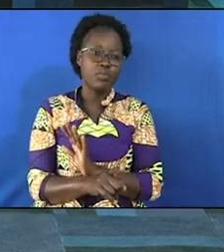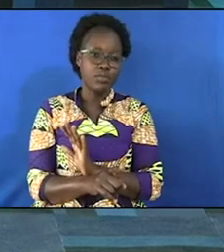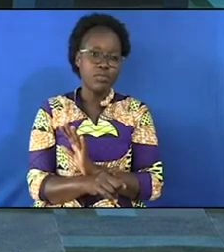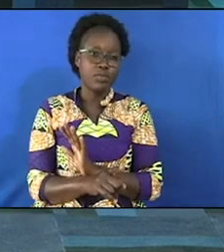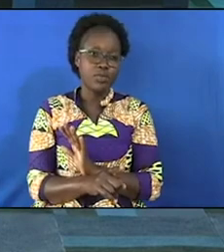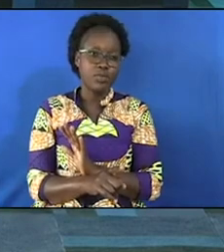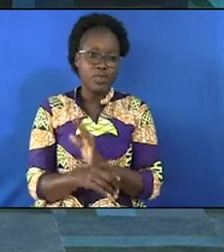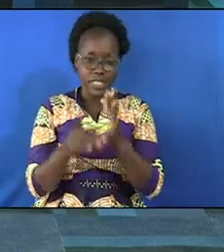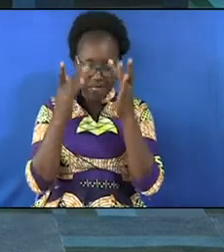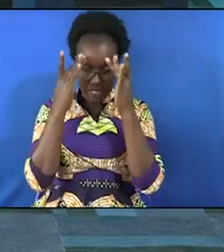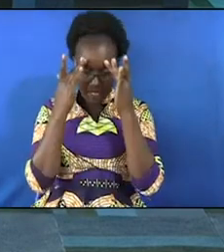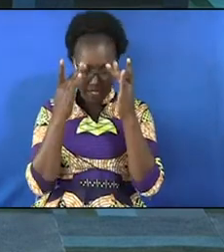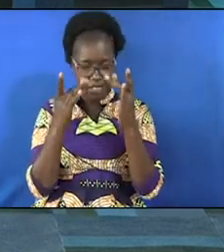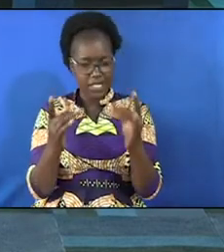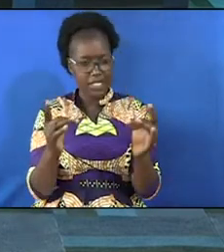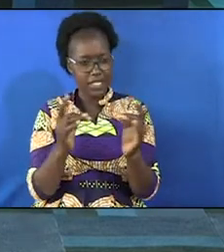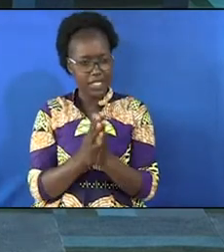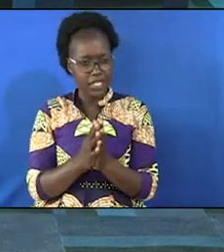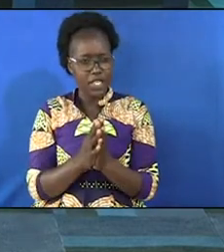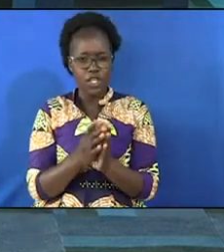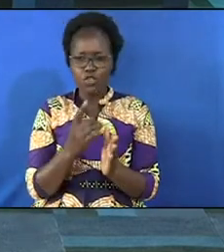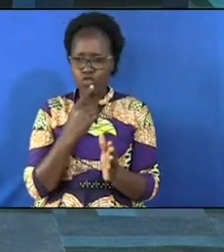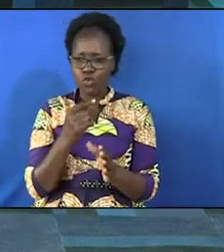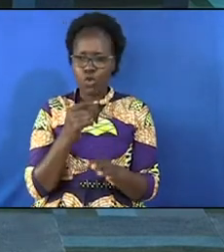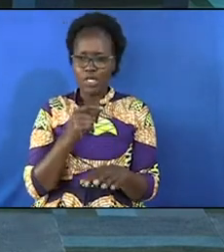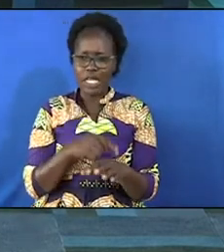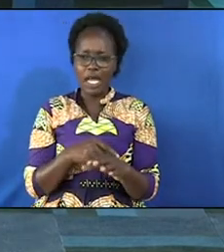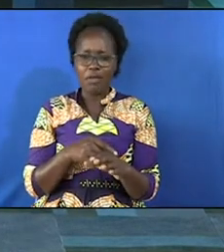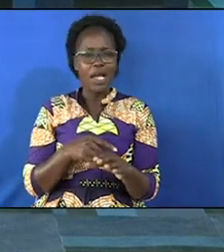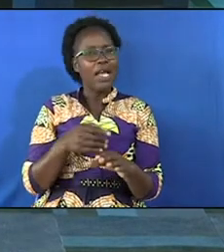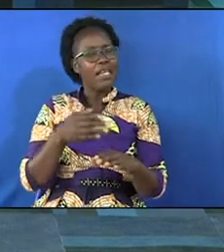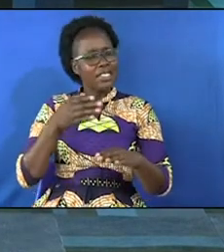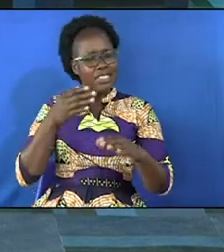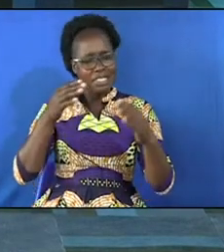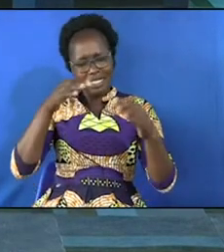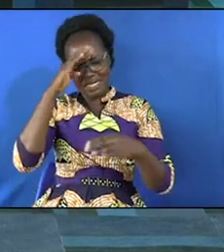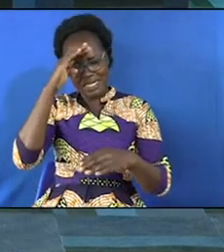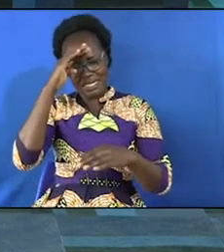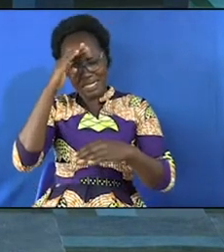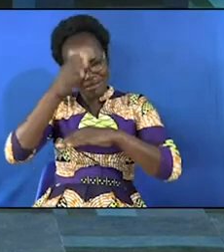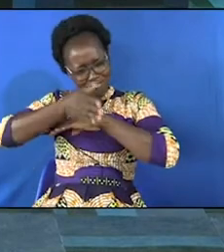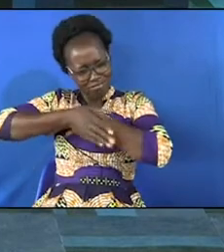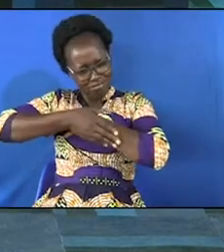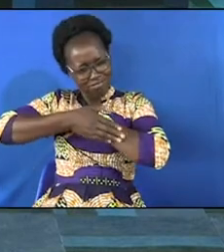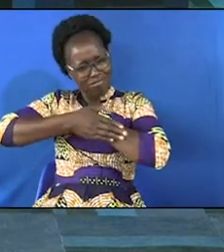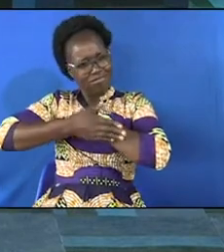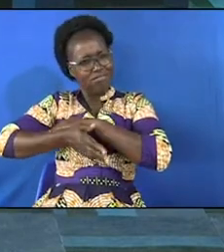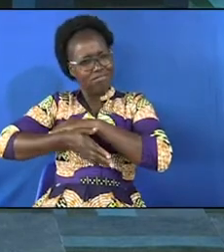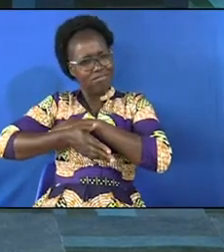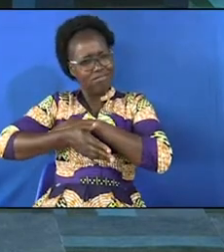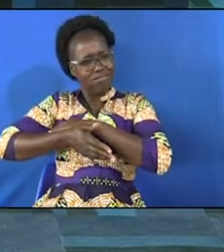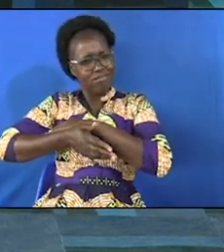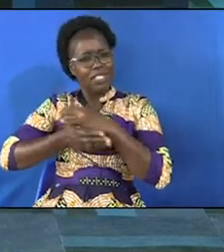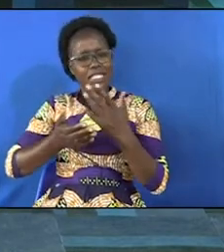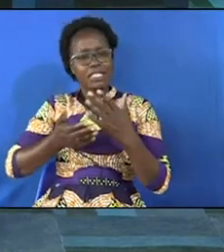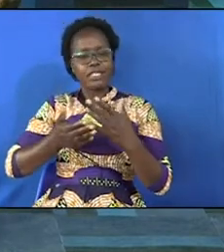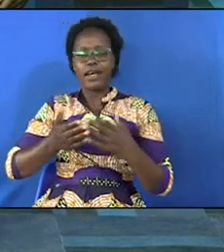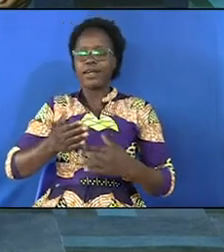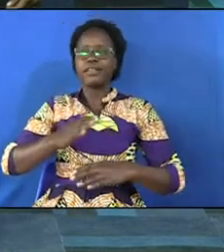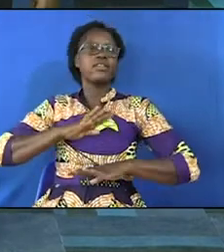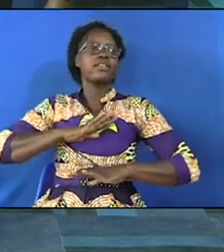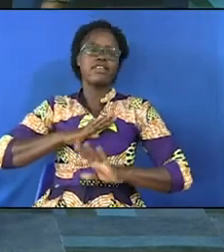must disturb them so when he drank past midnight he says the voice called him saying my friend it's enough